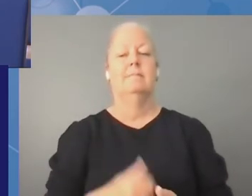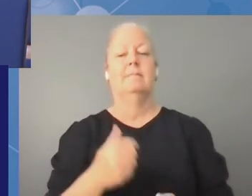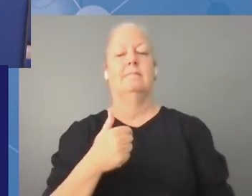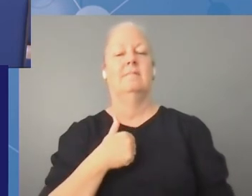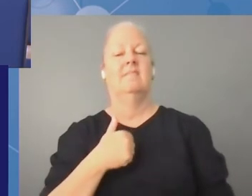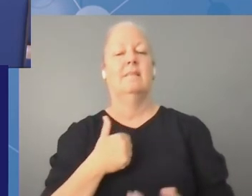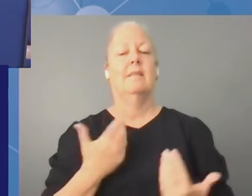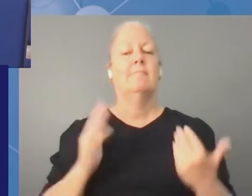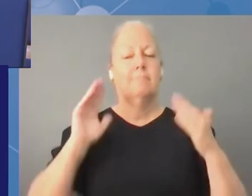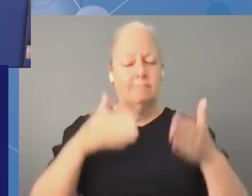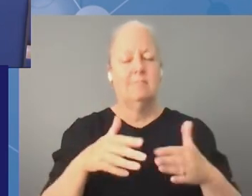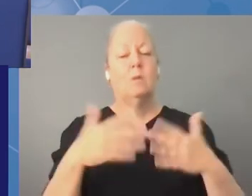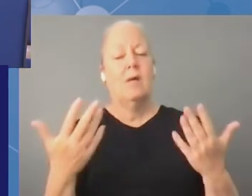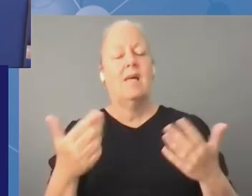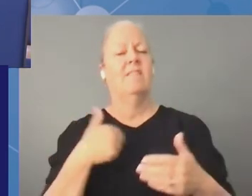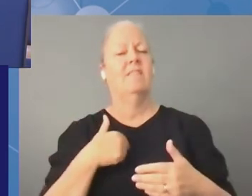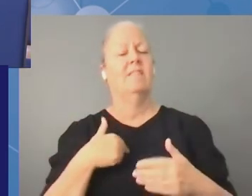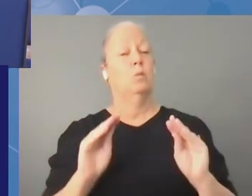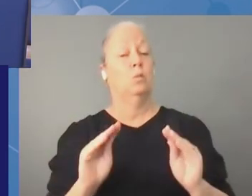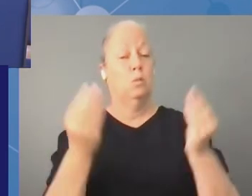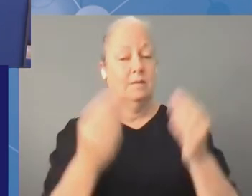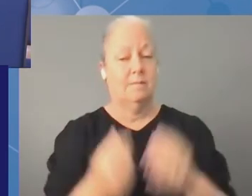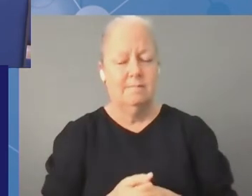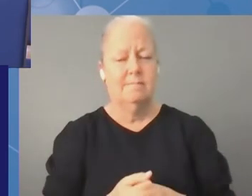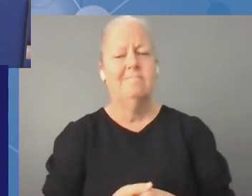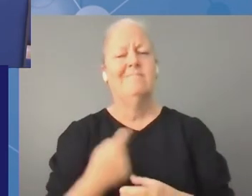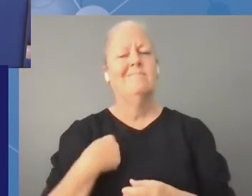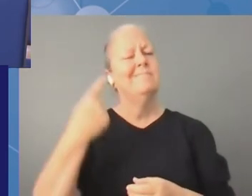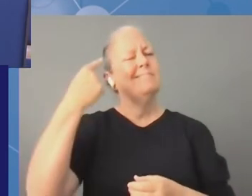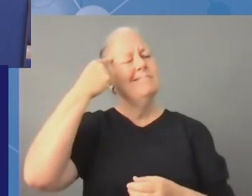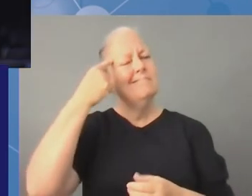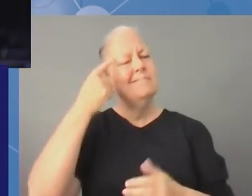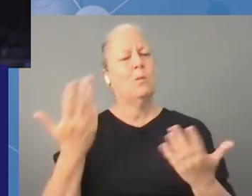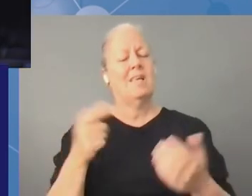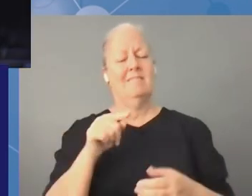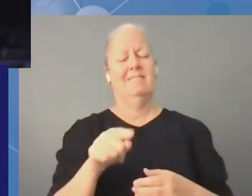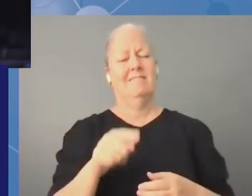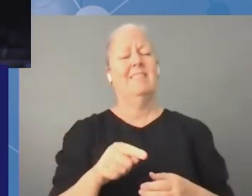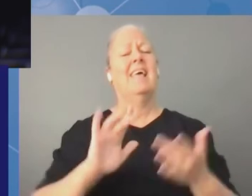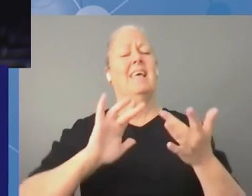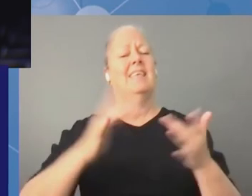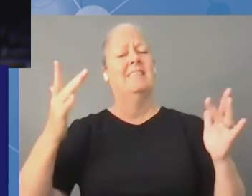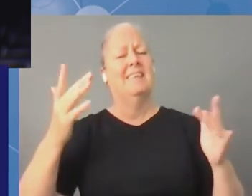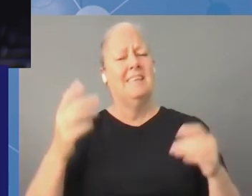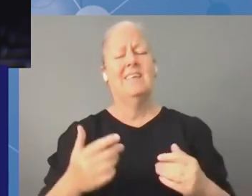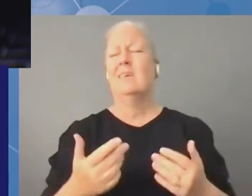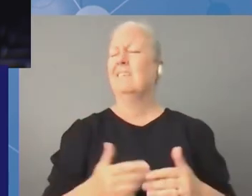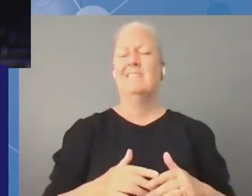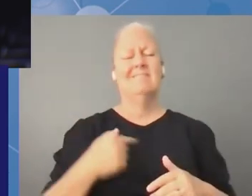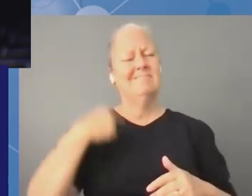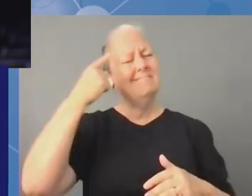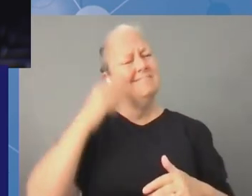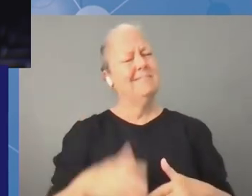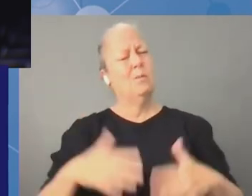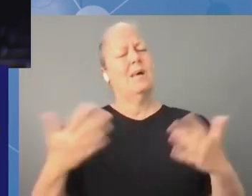why in the countries of the south we still talk about accessibility while in the countries of the north